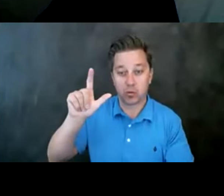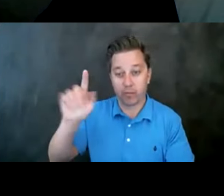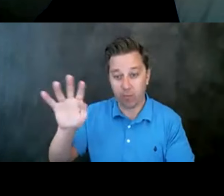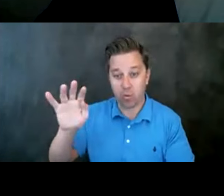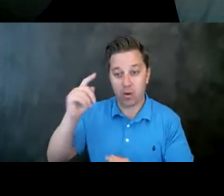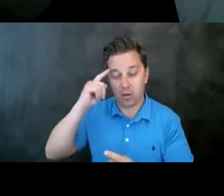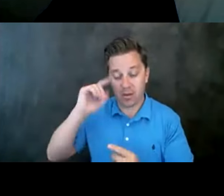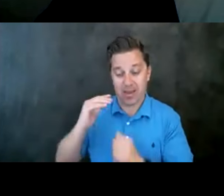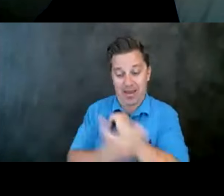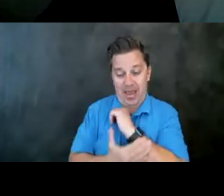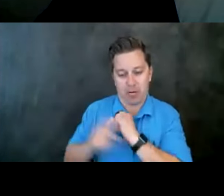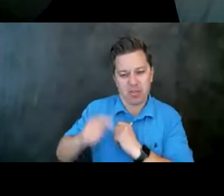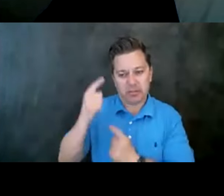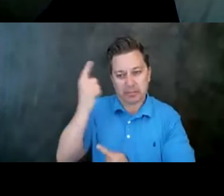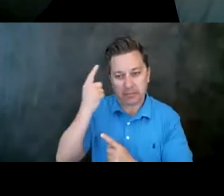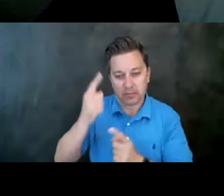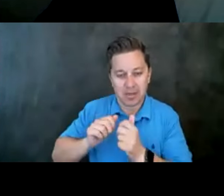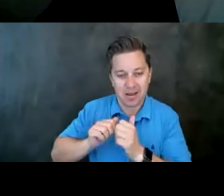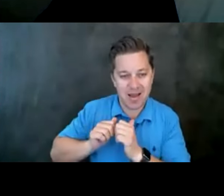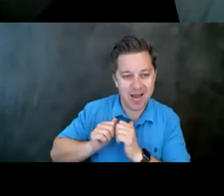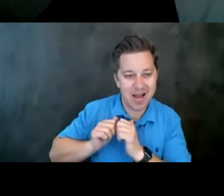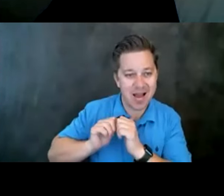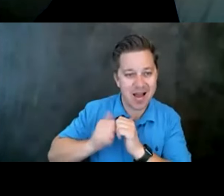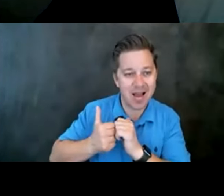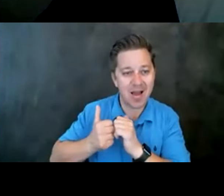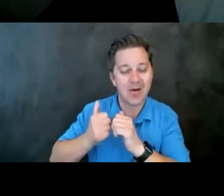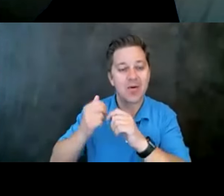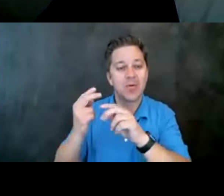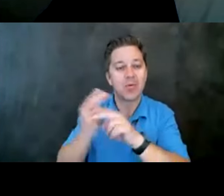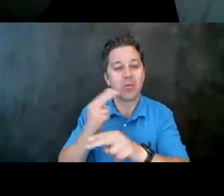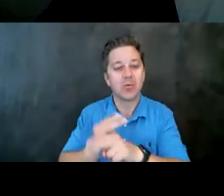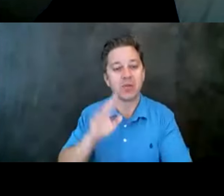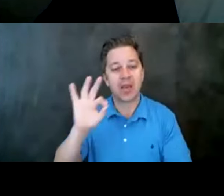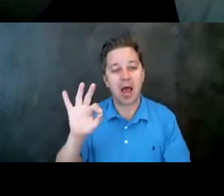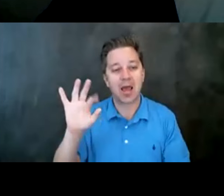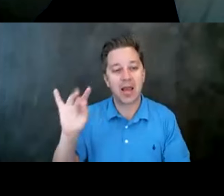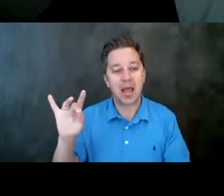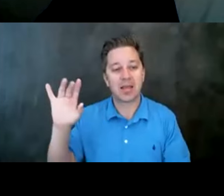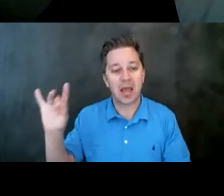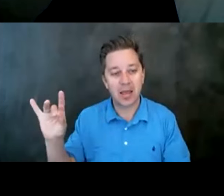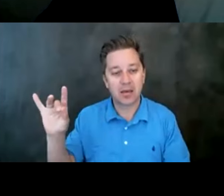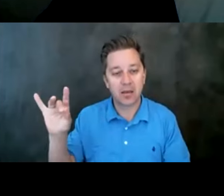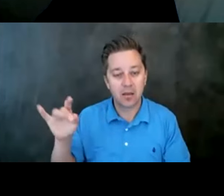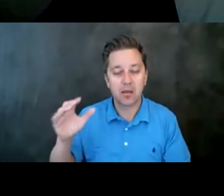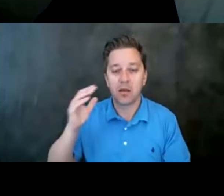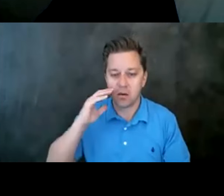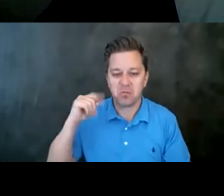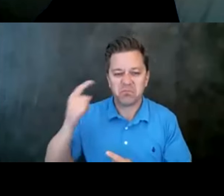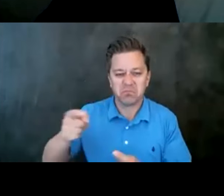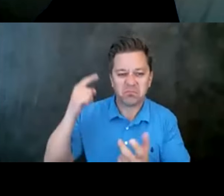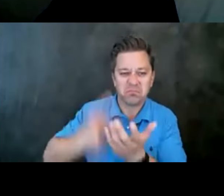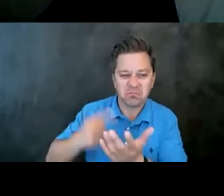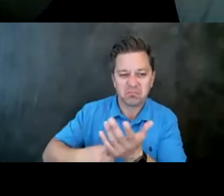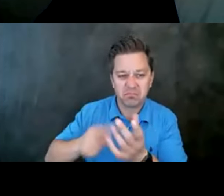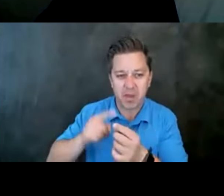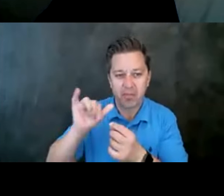County, thinking about how we're going to be, um, using, utilizing 9, 8, 8. And I know there's been some discussion going on, but,